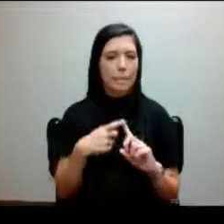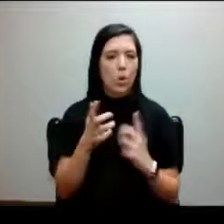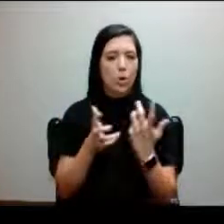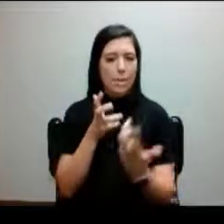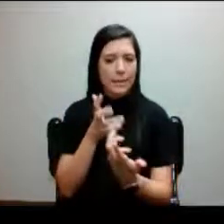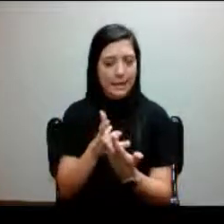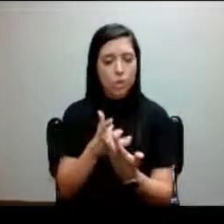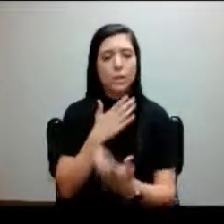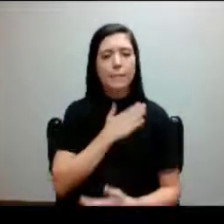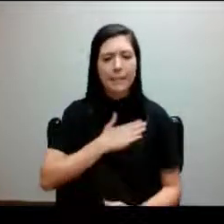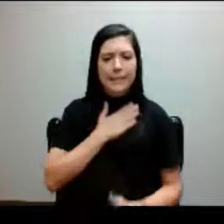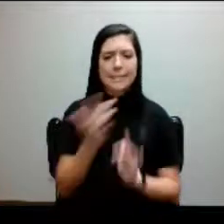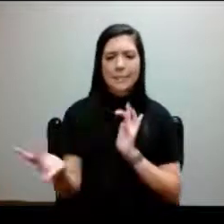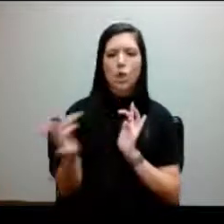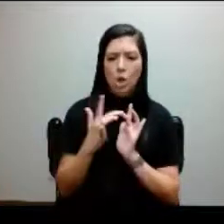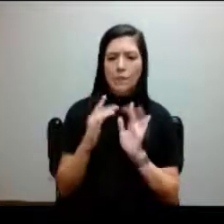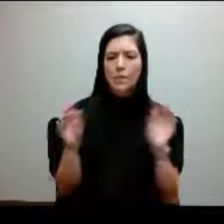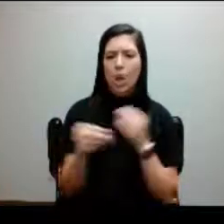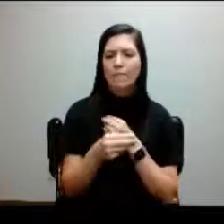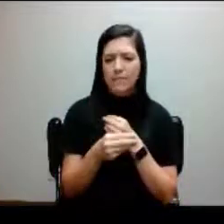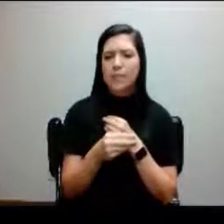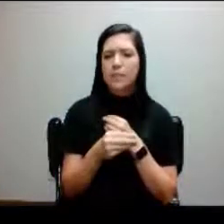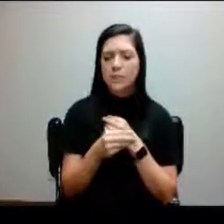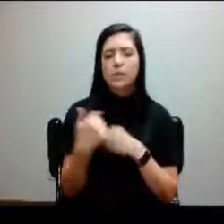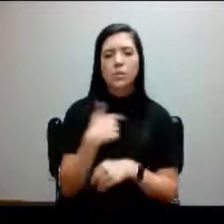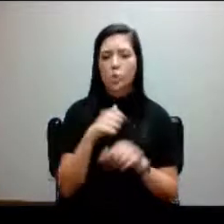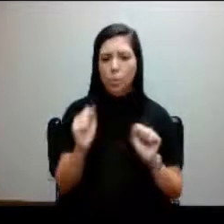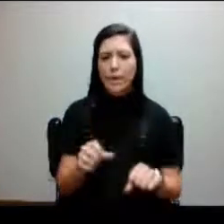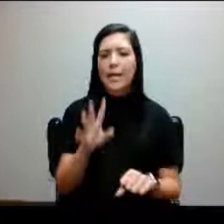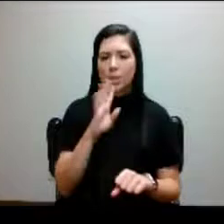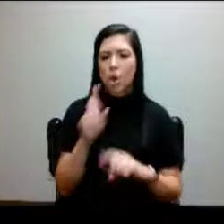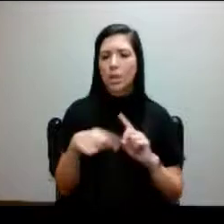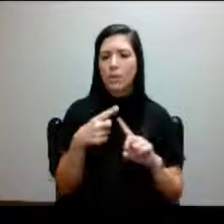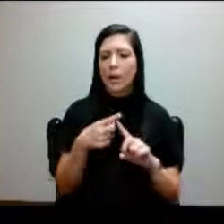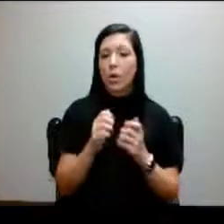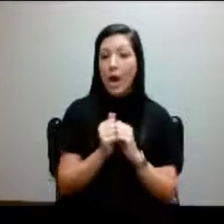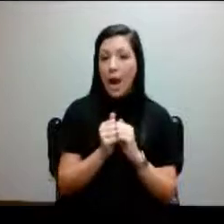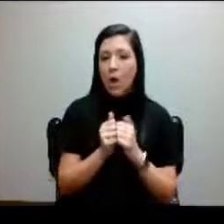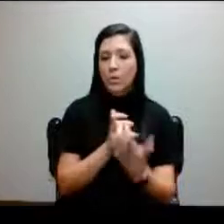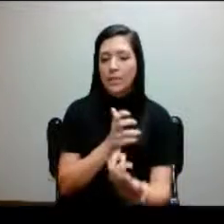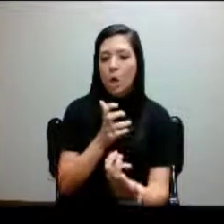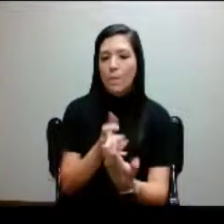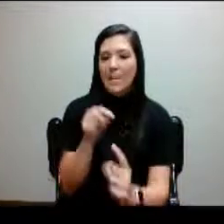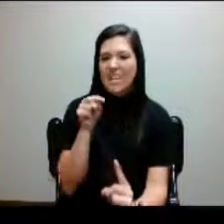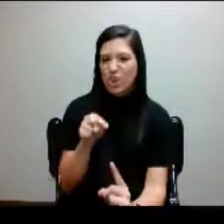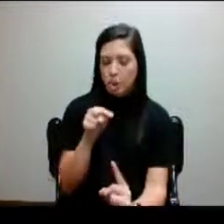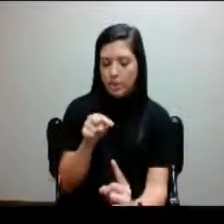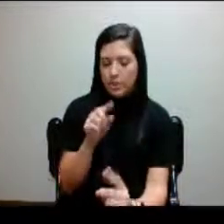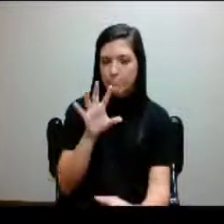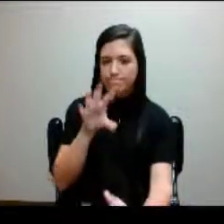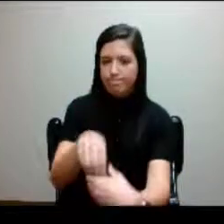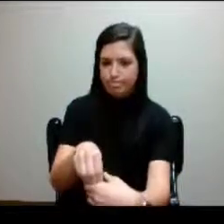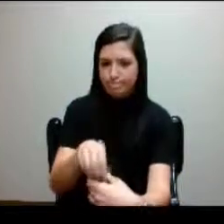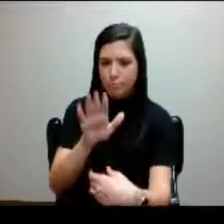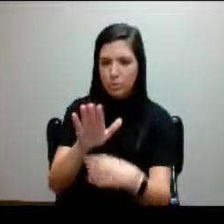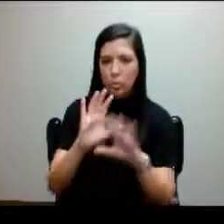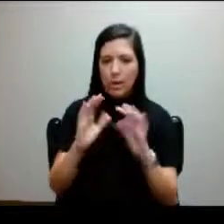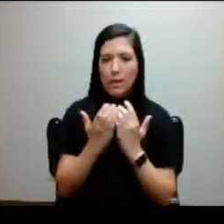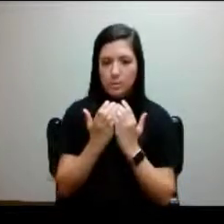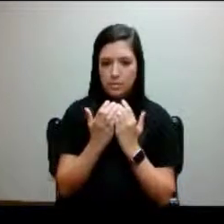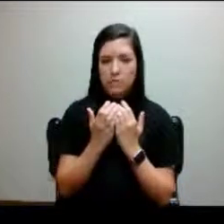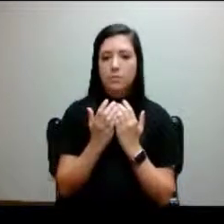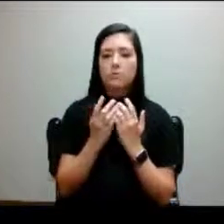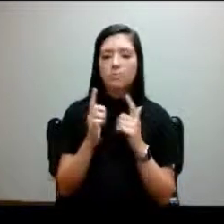please feel free to contact the office. We can talk to you about how the accommodation fits within your class,